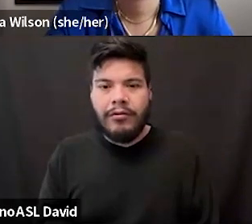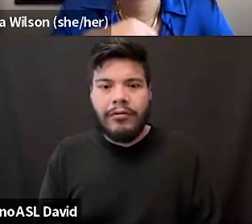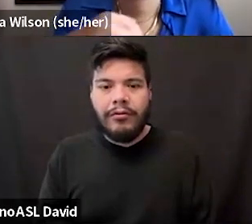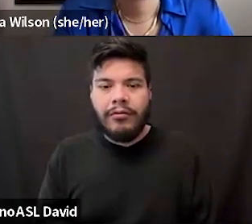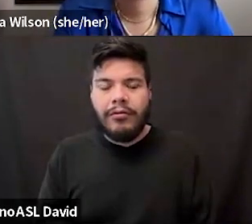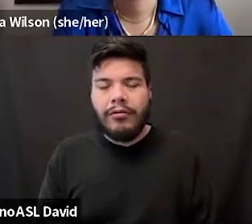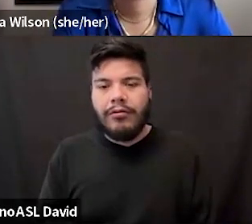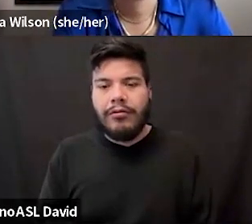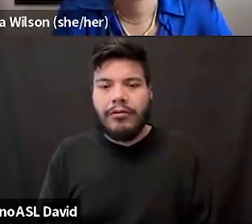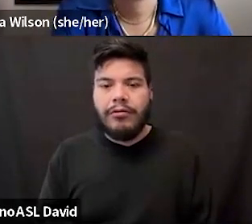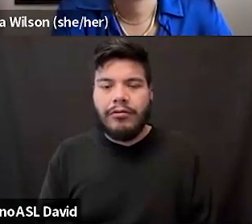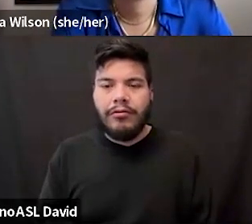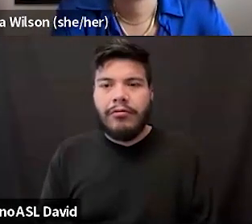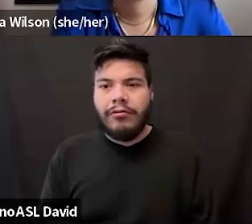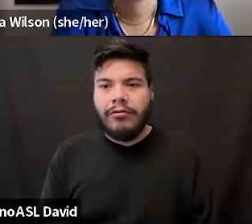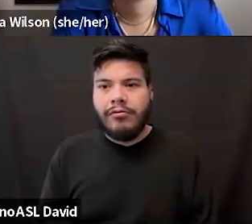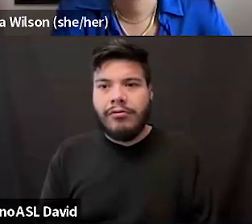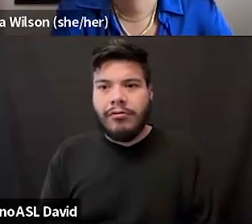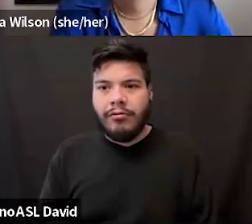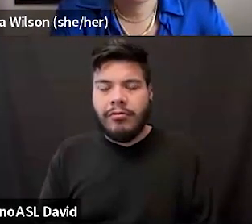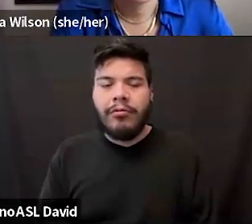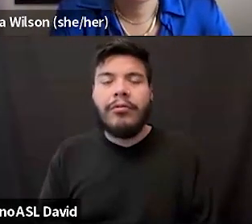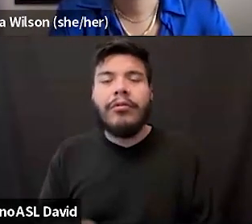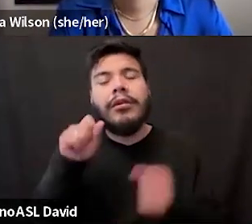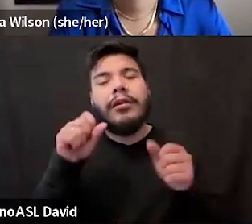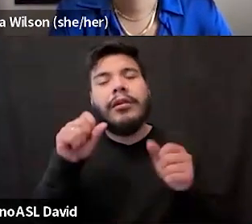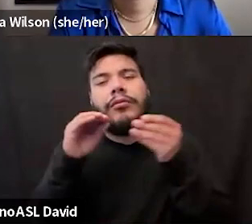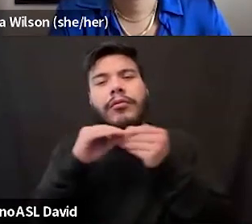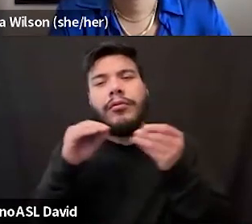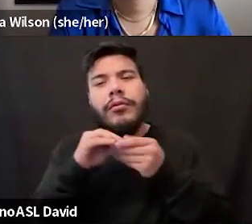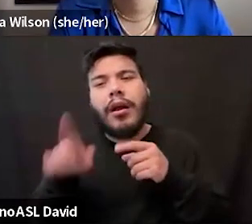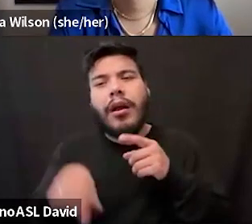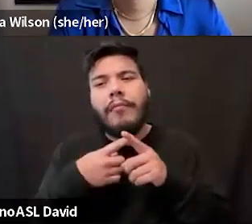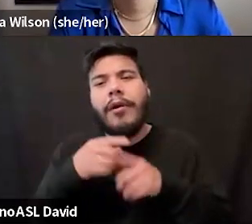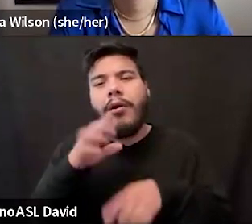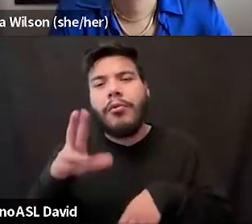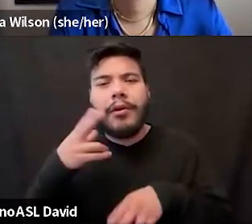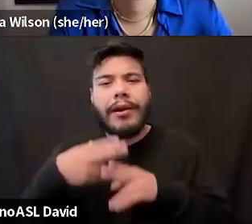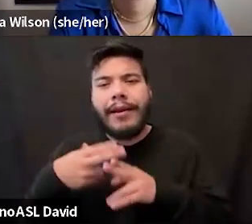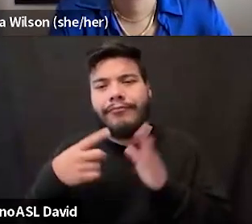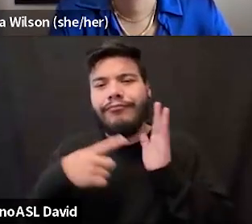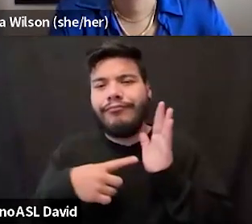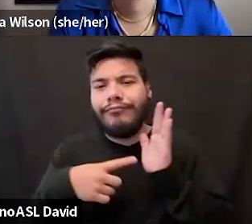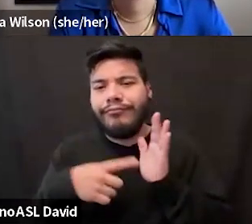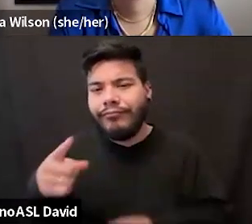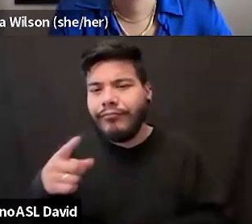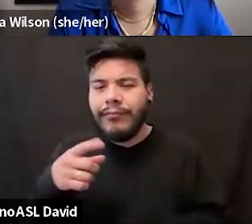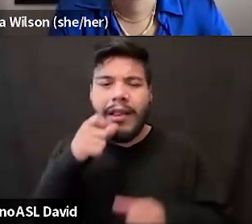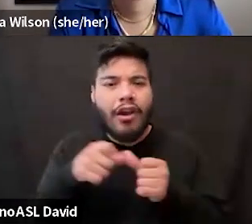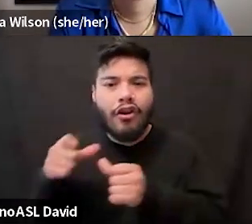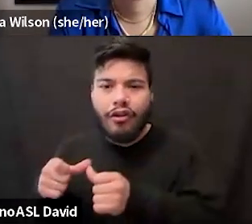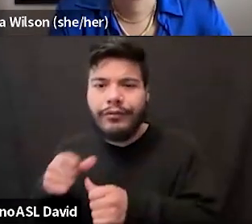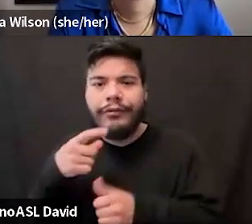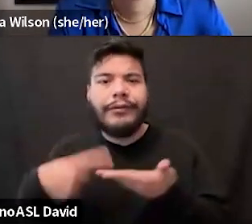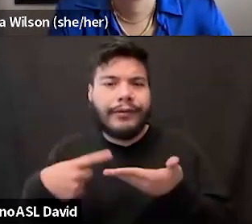first of all, will you tell the folks who may not know what the initials behind your name mean? And you talked a little bit about what it means to be